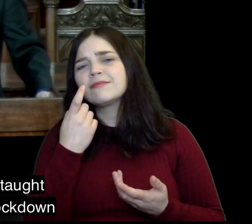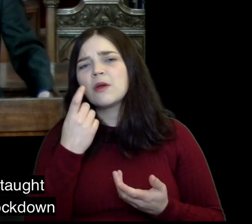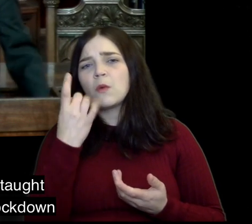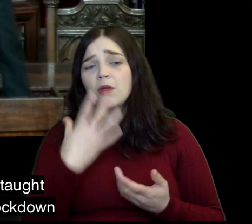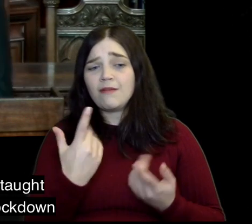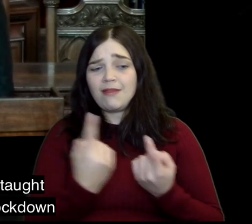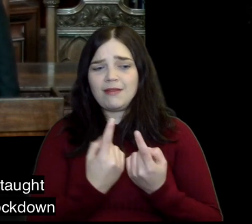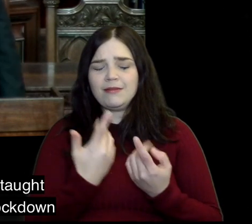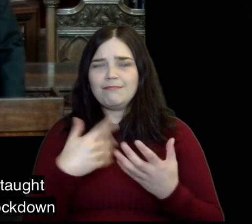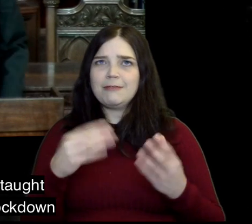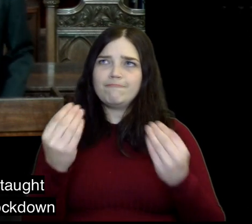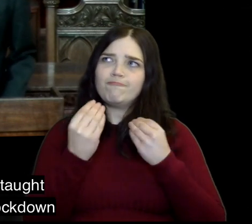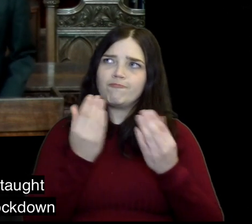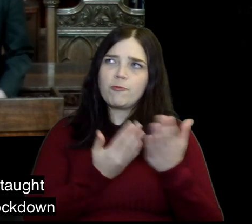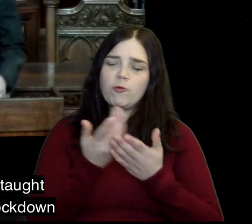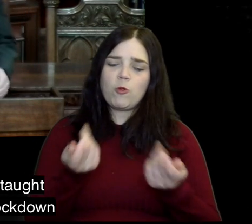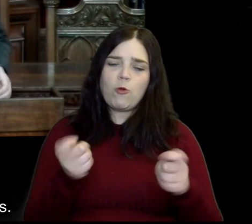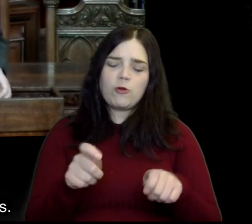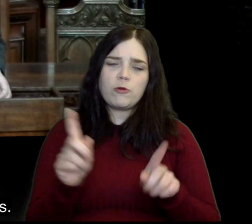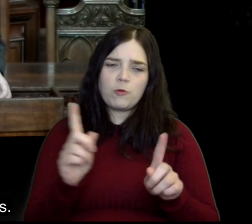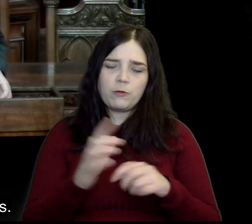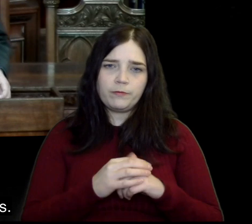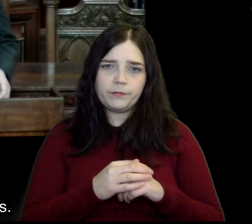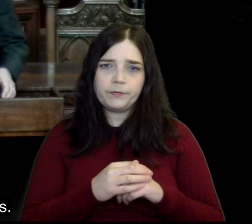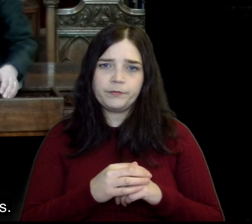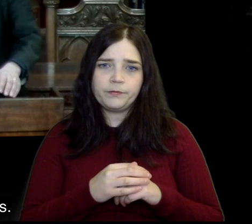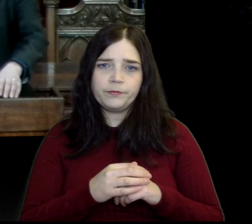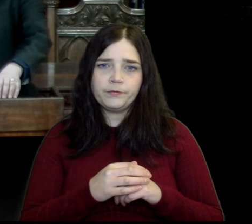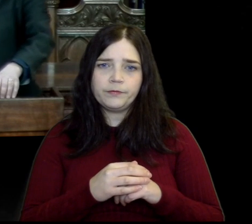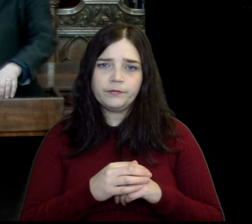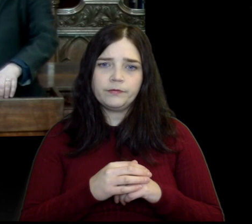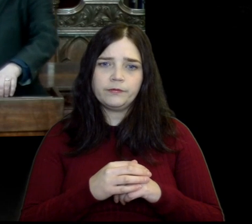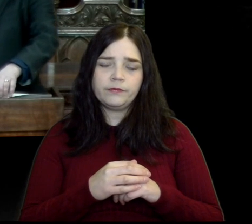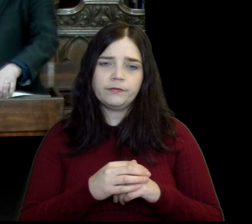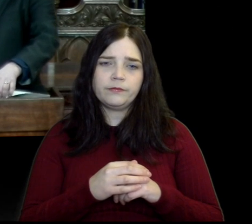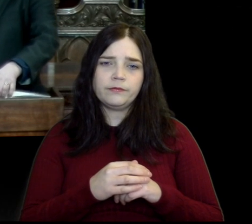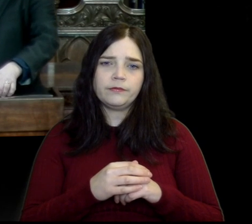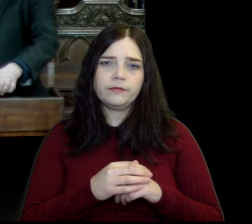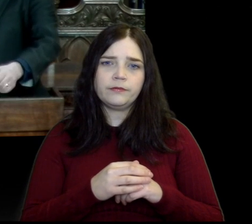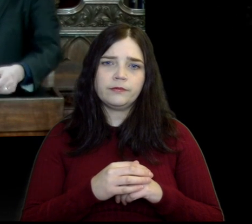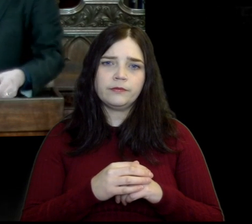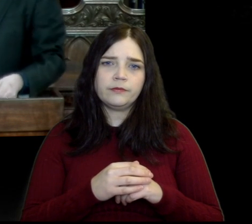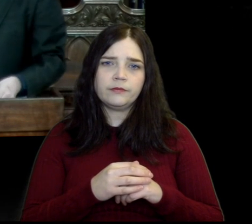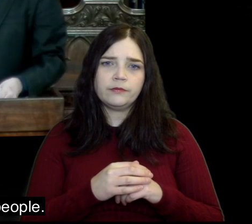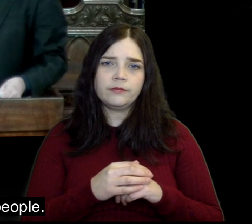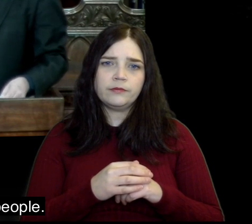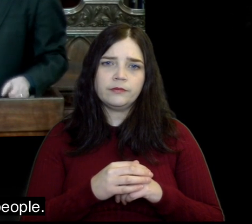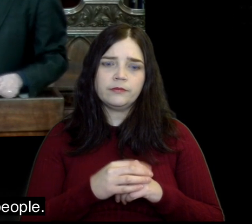I wonder that one of the things that we've been taught in these days of lockdown is simply this